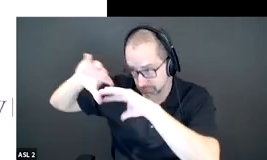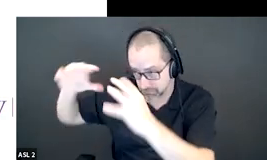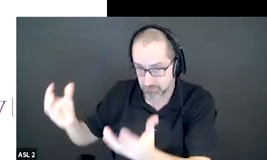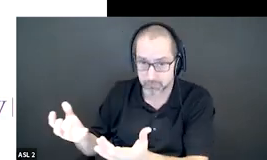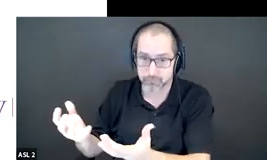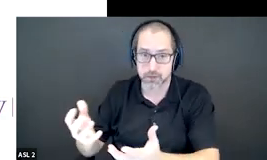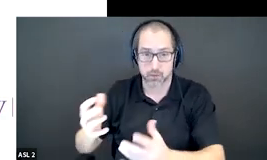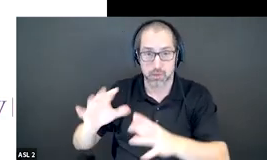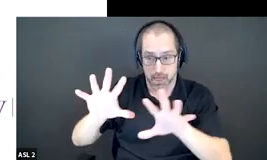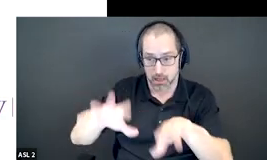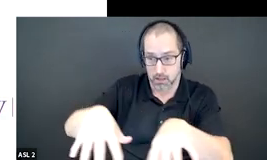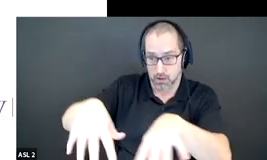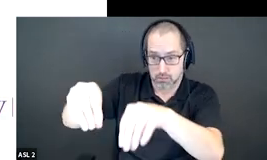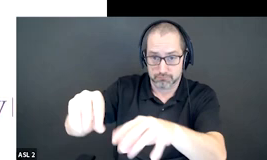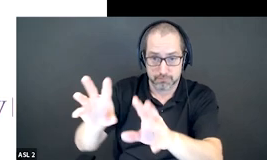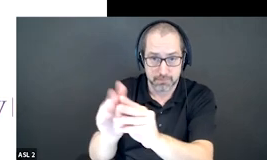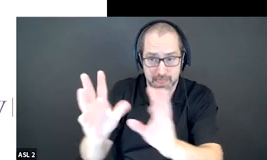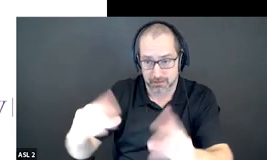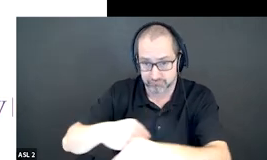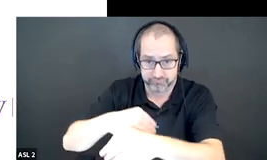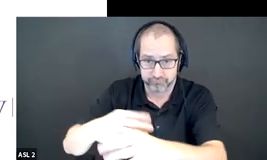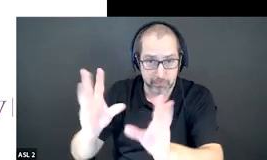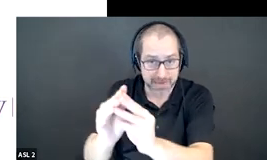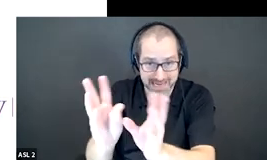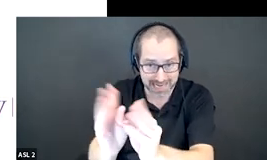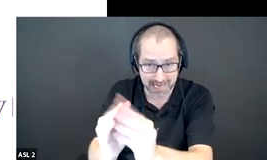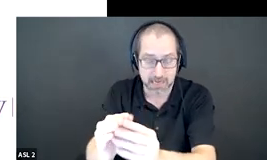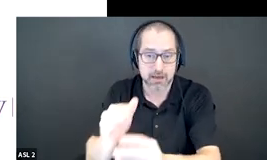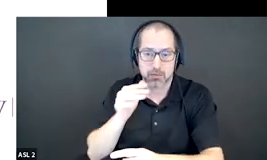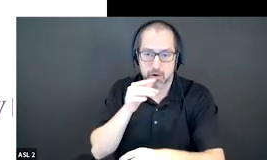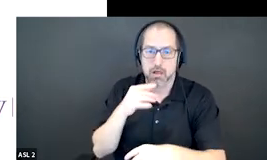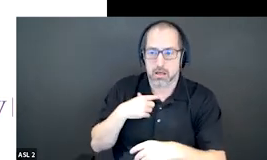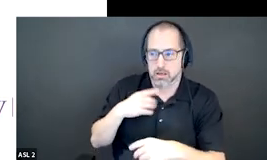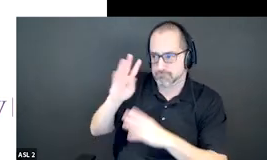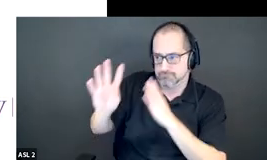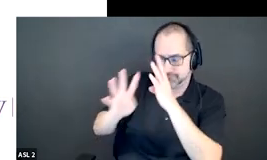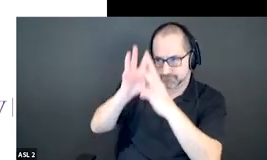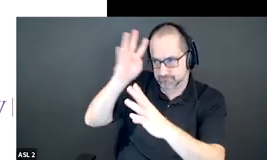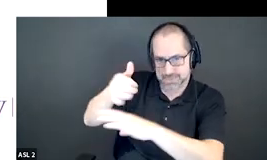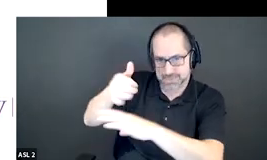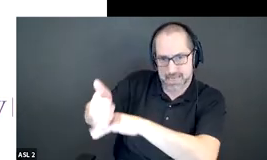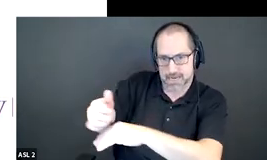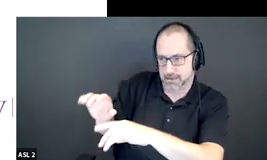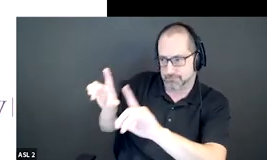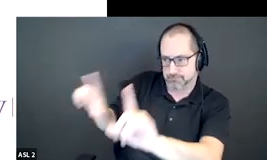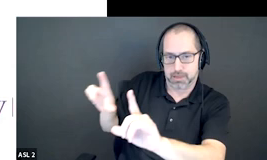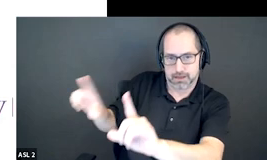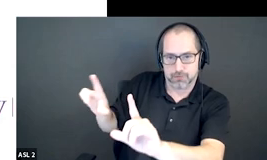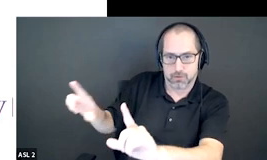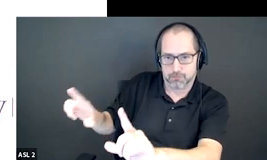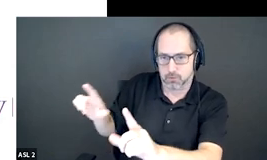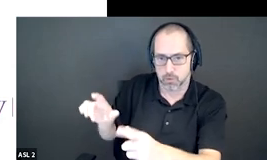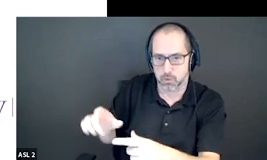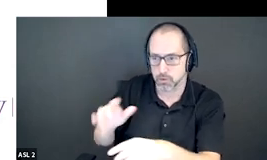the forum we're developing an interactive multimedia platform to share the presentations insights